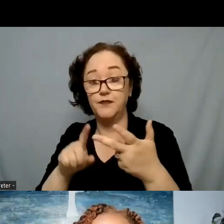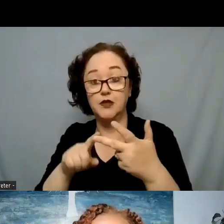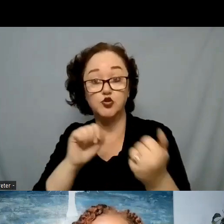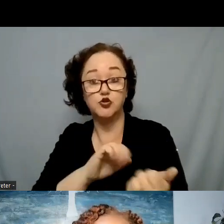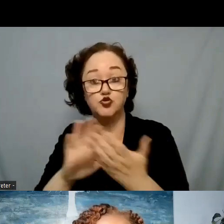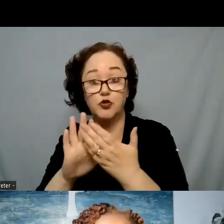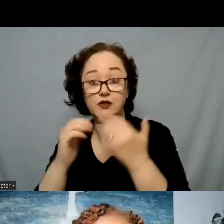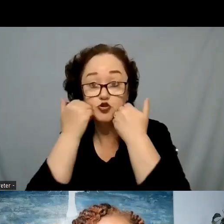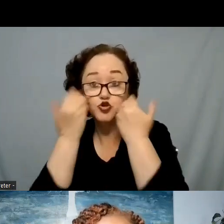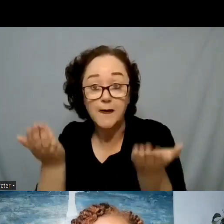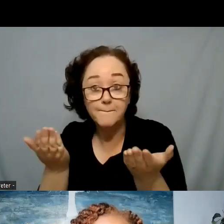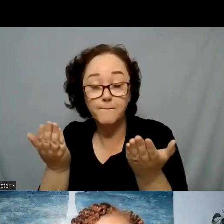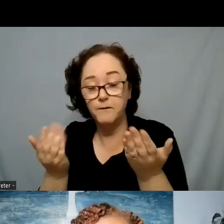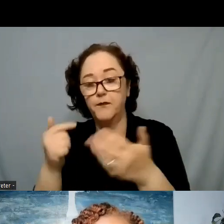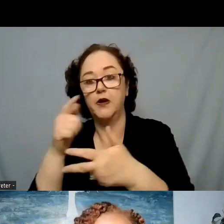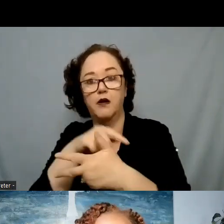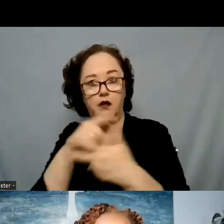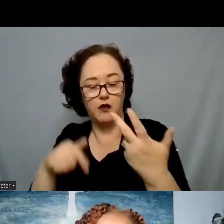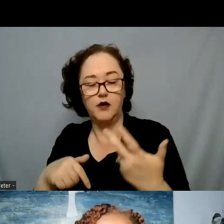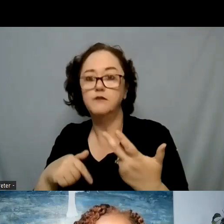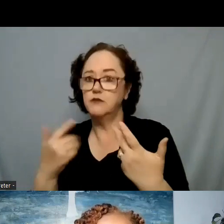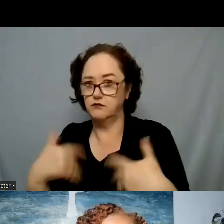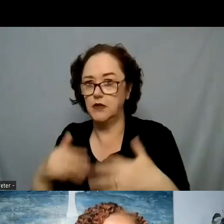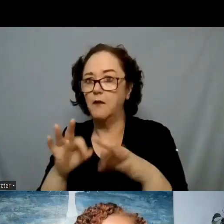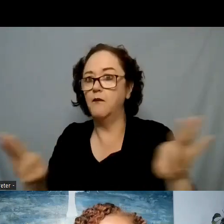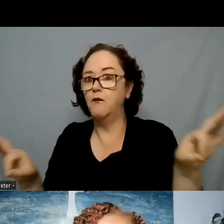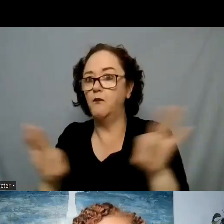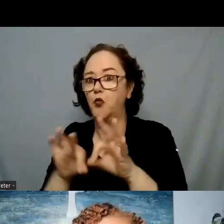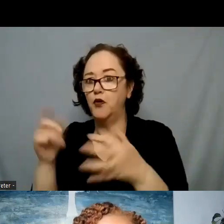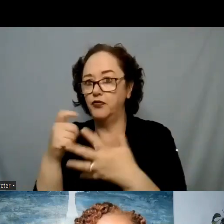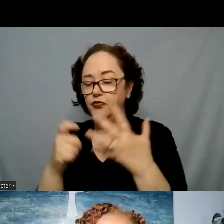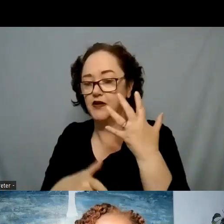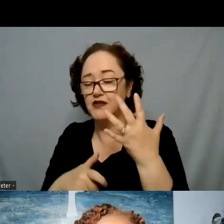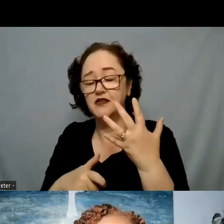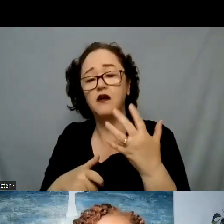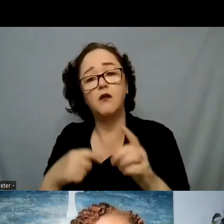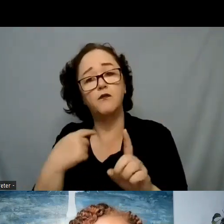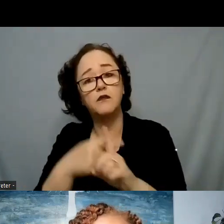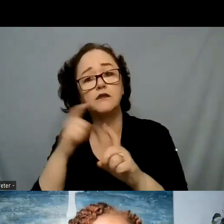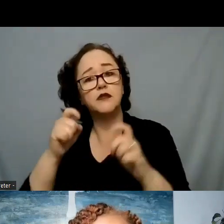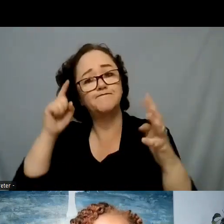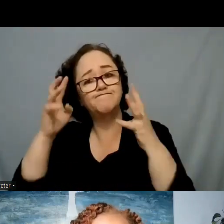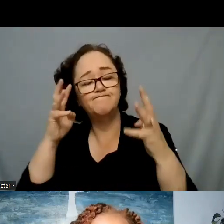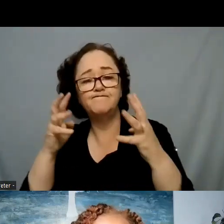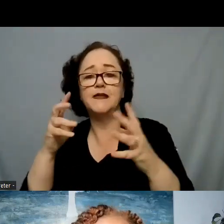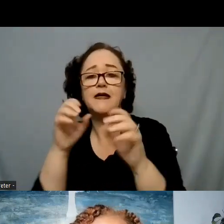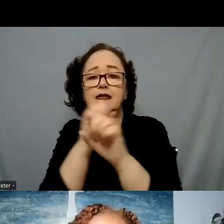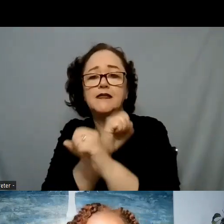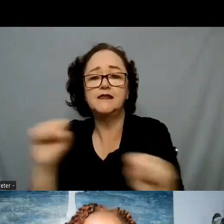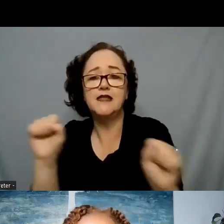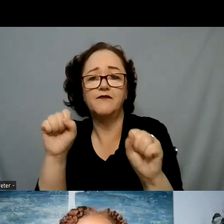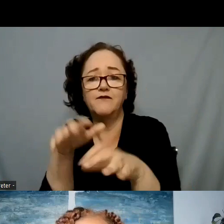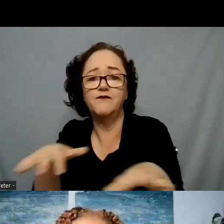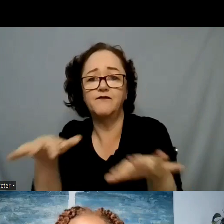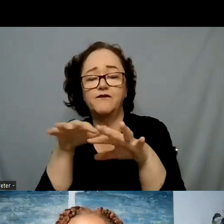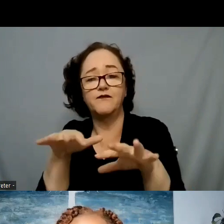those were all very important things and creating that safe space where that teen could feel